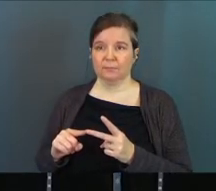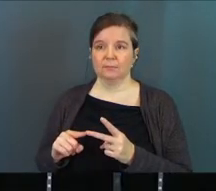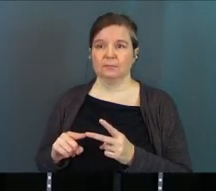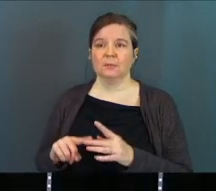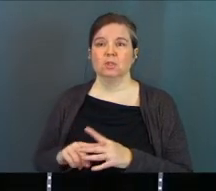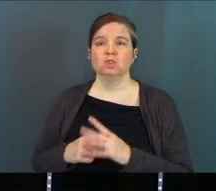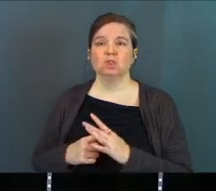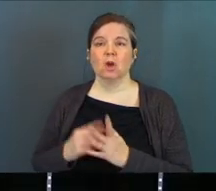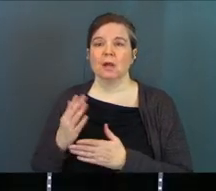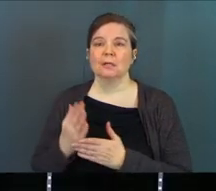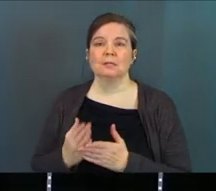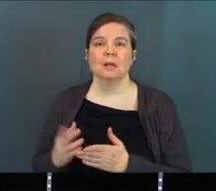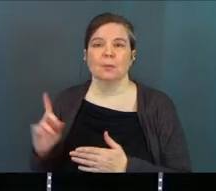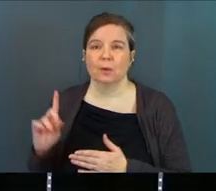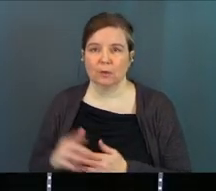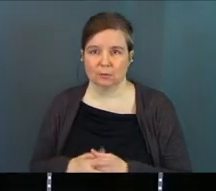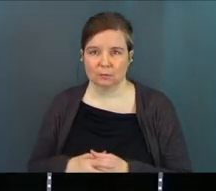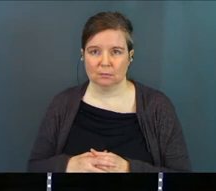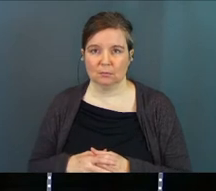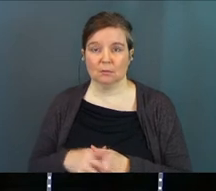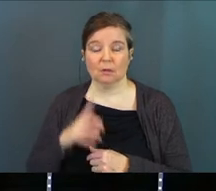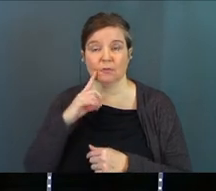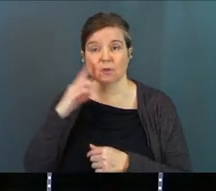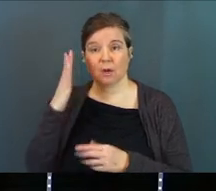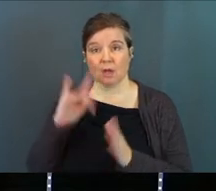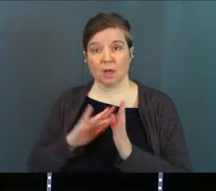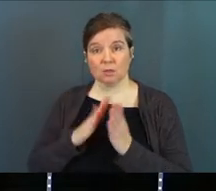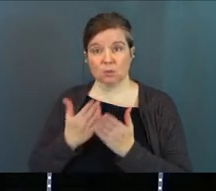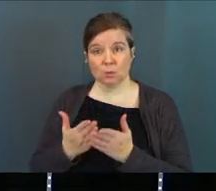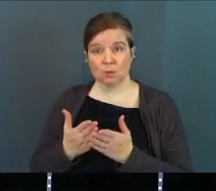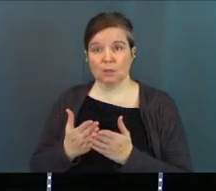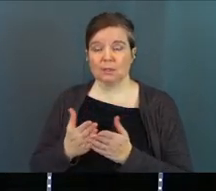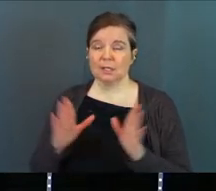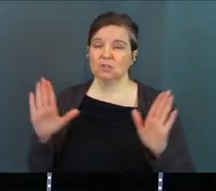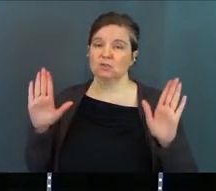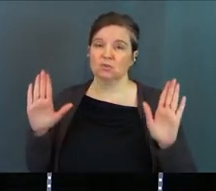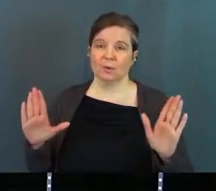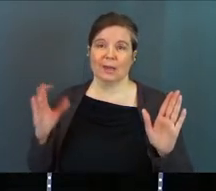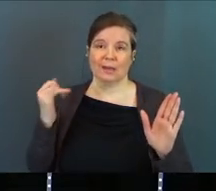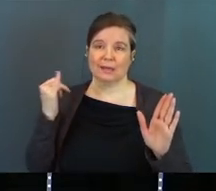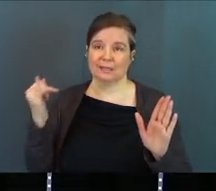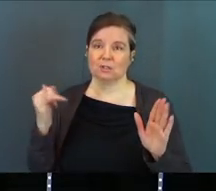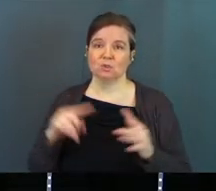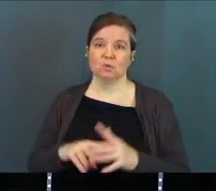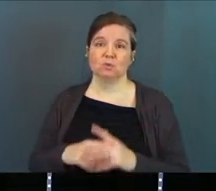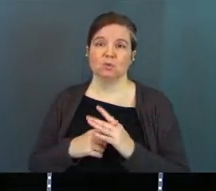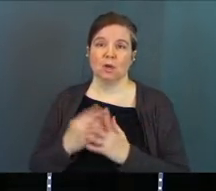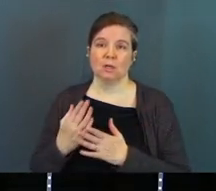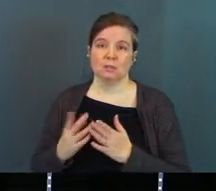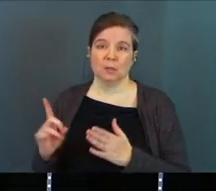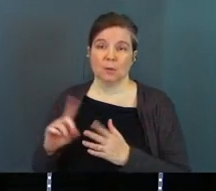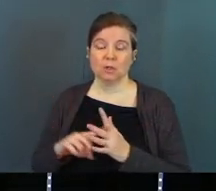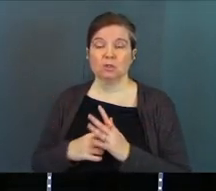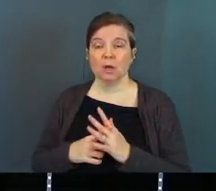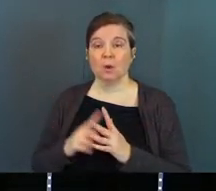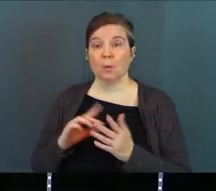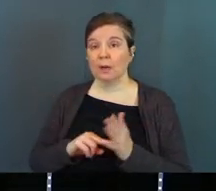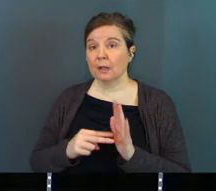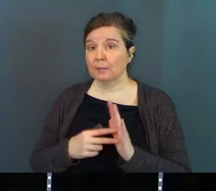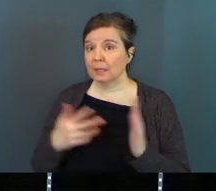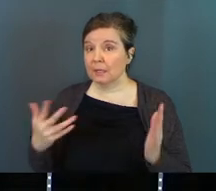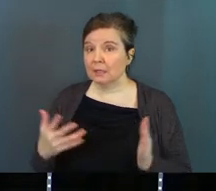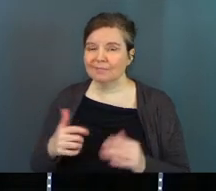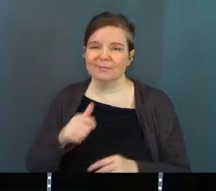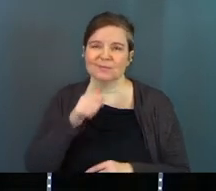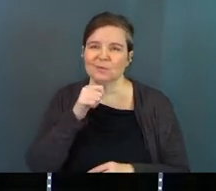start somewhere, okay? When it comes to God's Word, it's a great idea just to start somewhere. And start somewhere, what I mean by